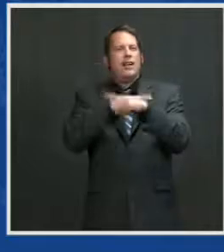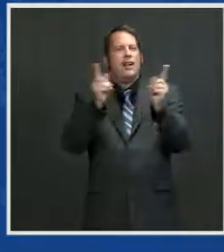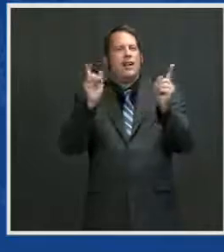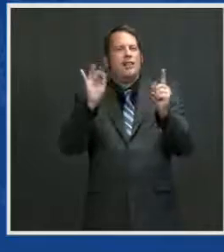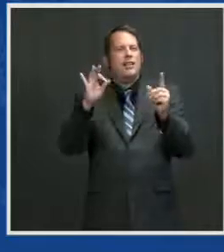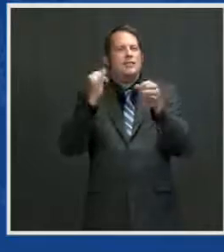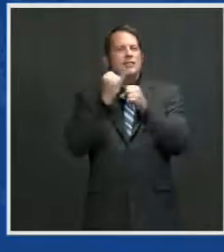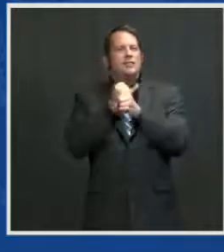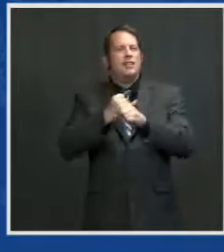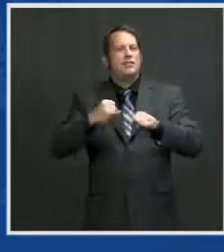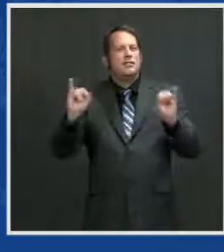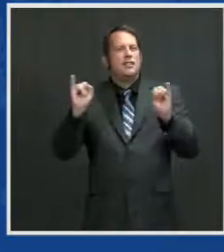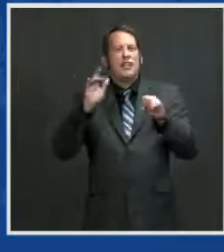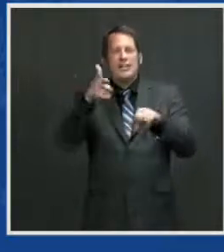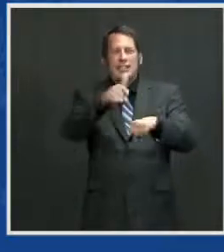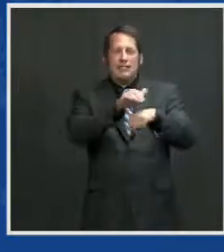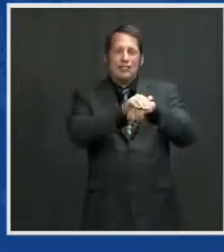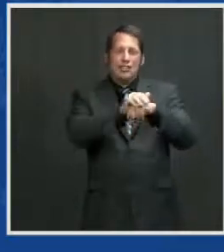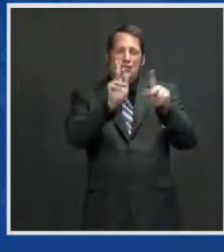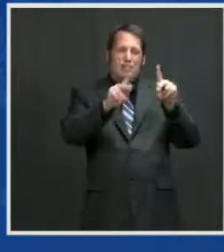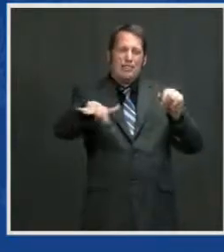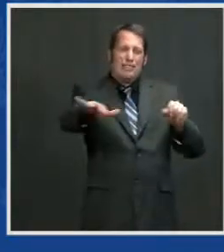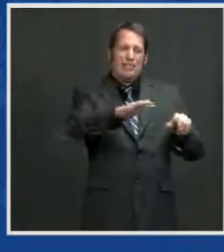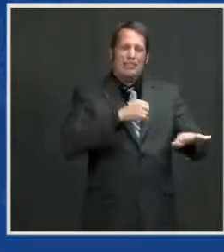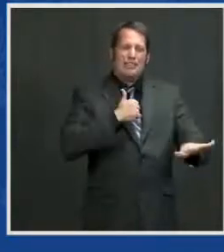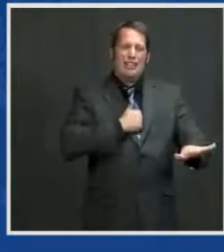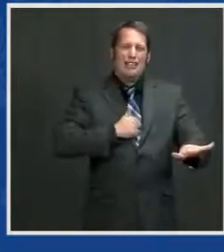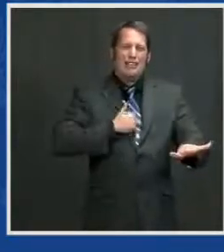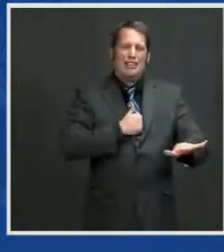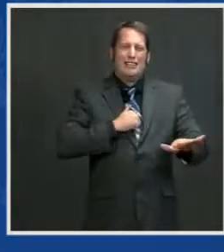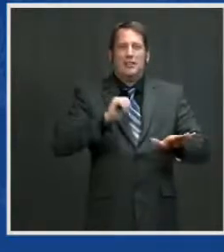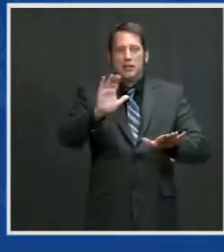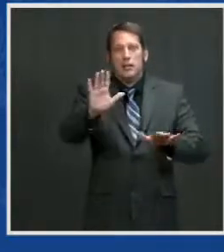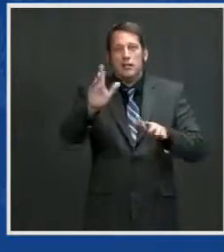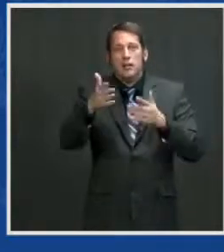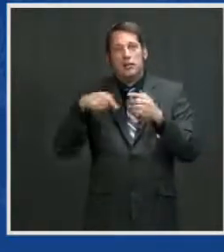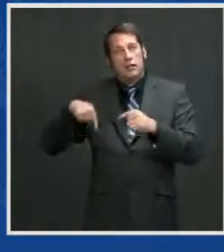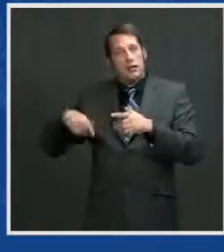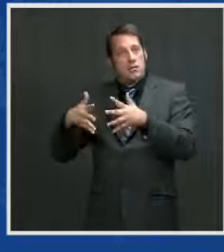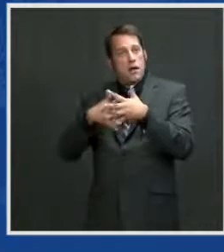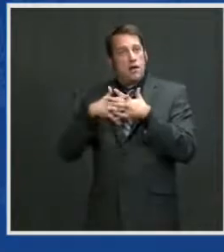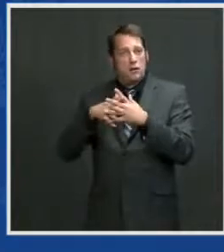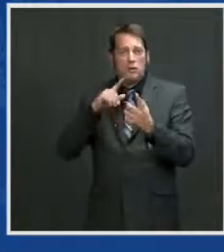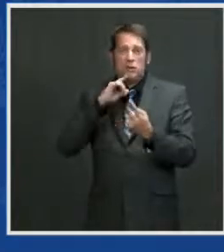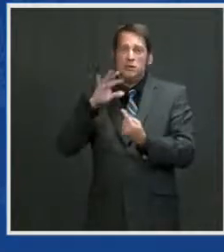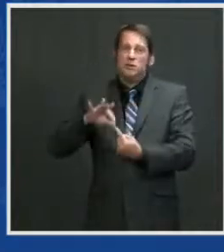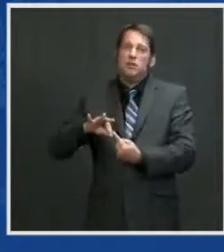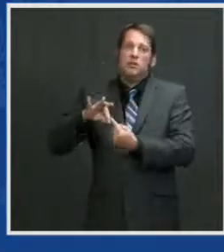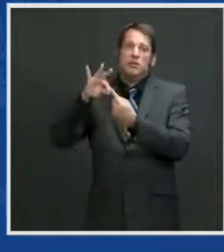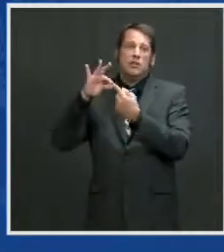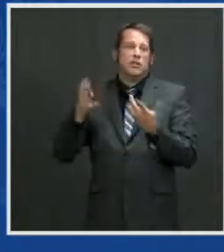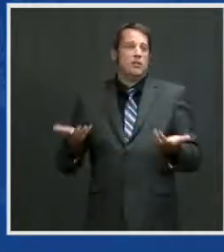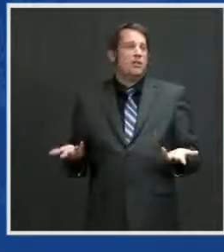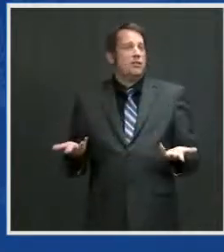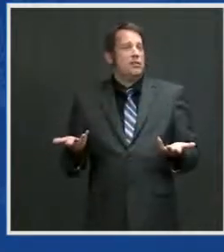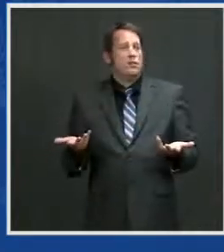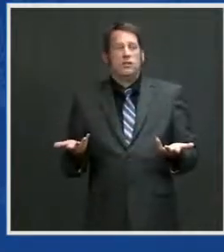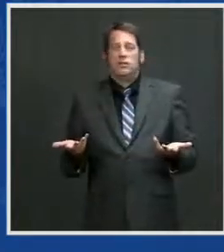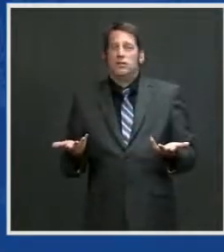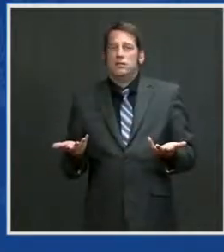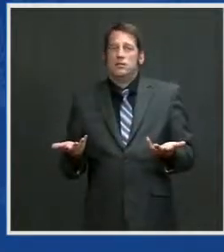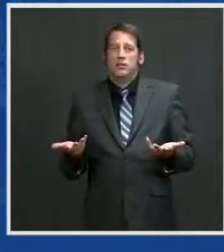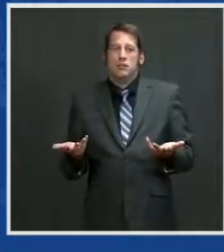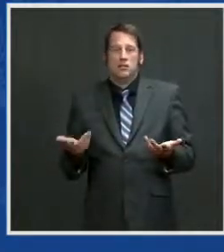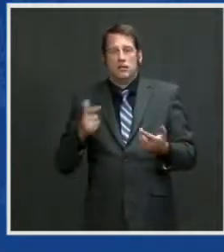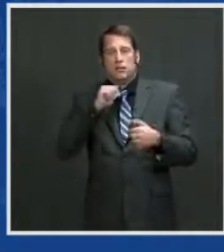America is unique in all the world in that we are not formed based on geography or ethnicity or